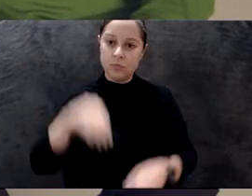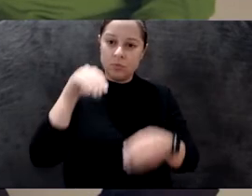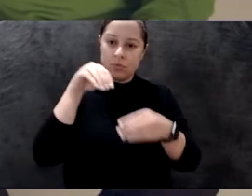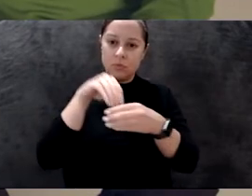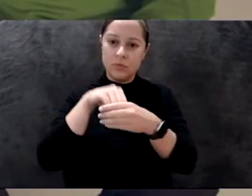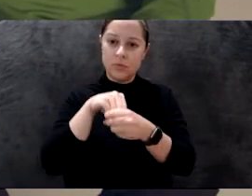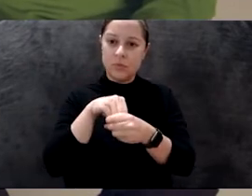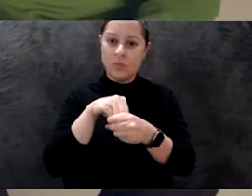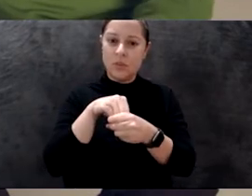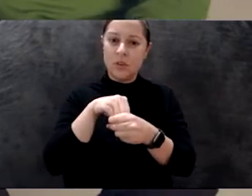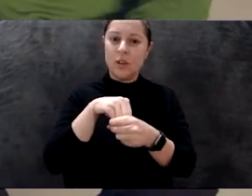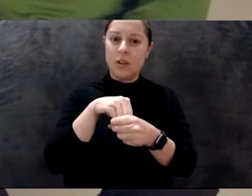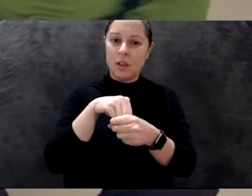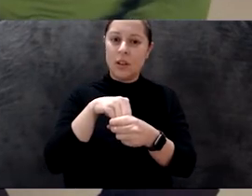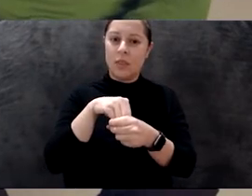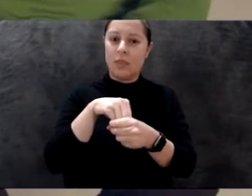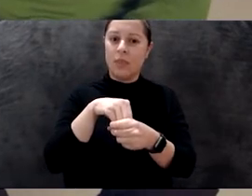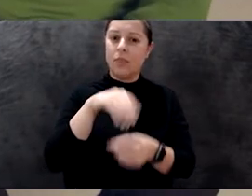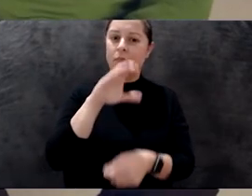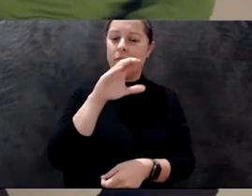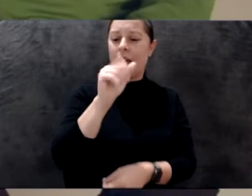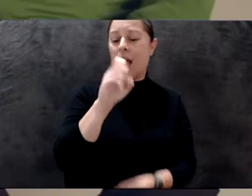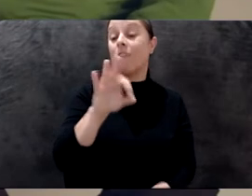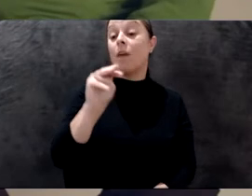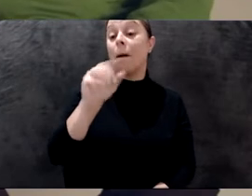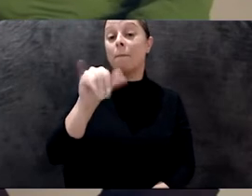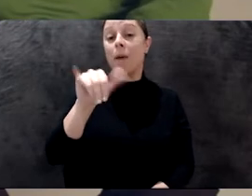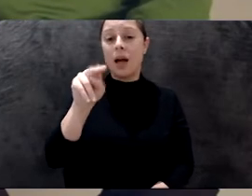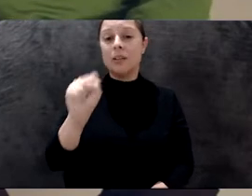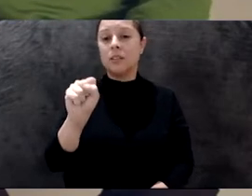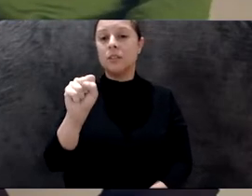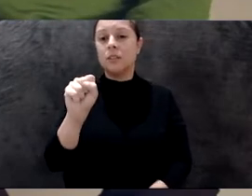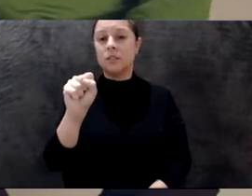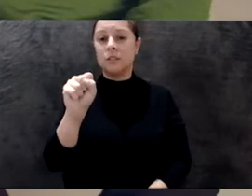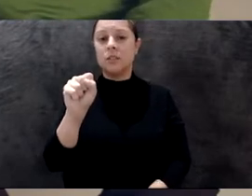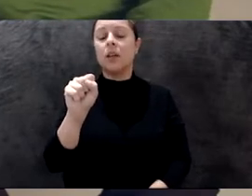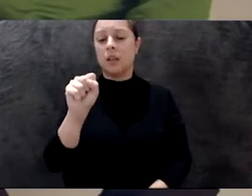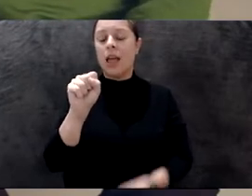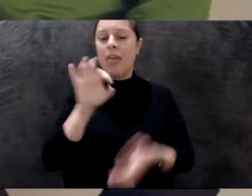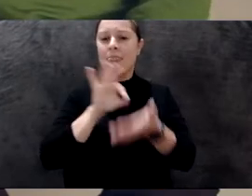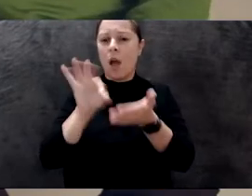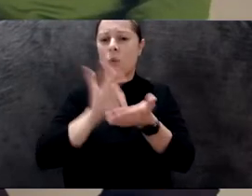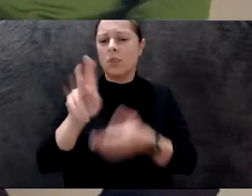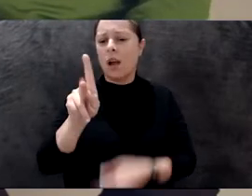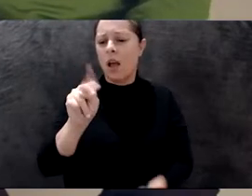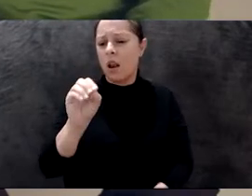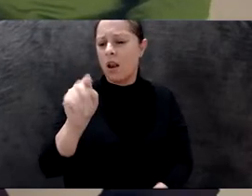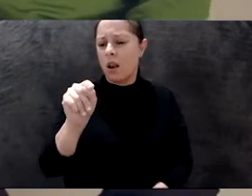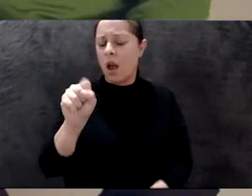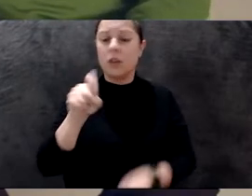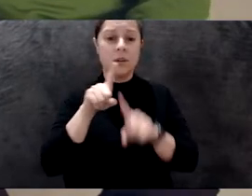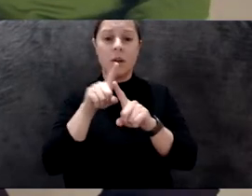in, in wearing now a Maya T-shirt. But, but yeah, it's, it's really thinking that,